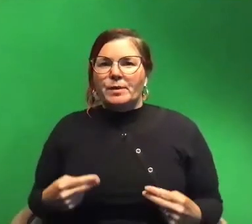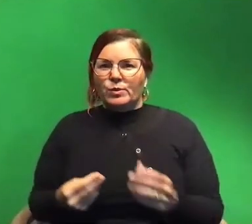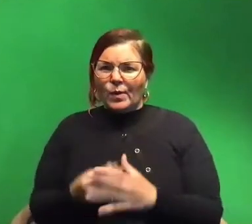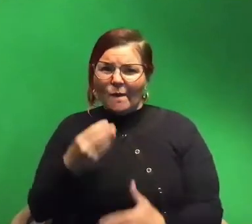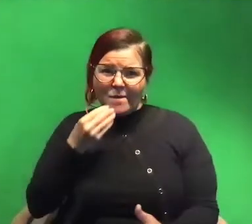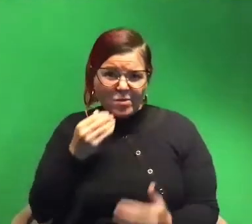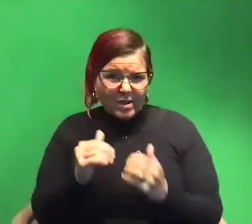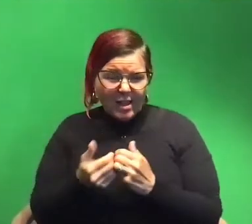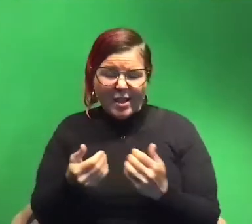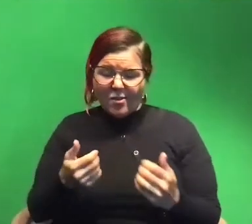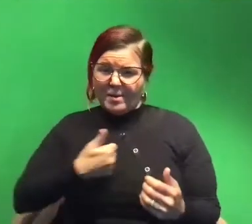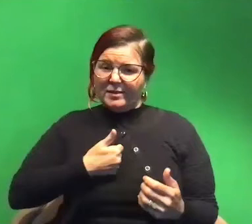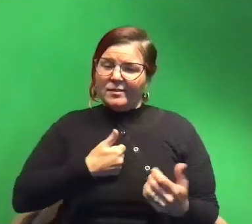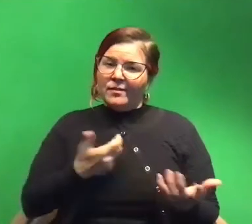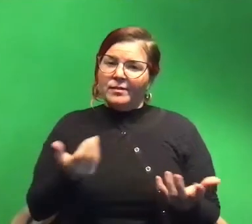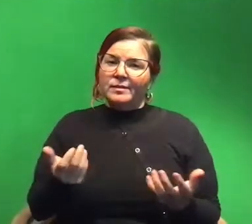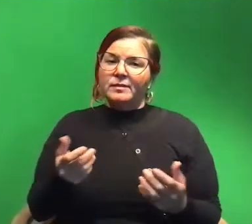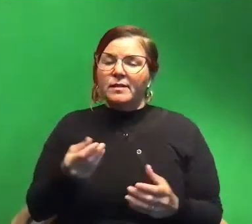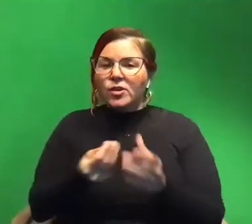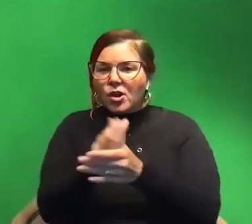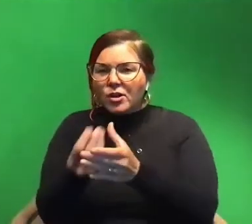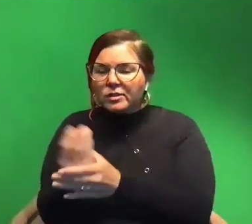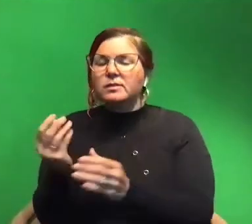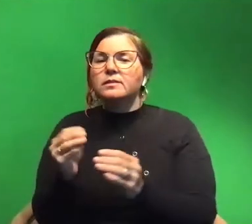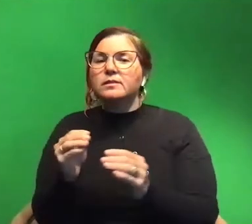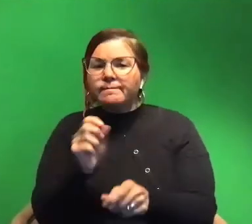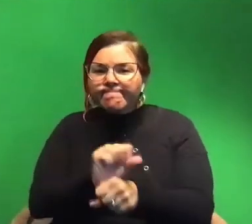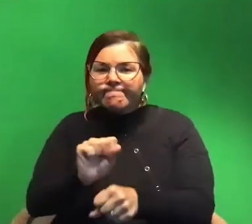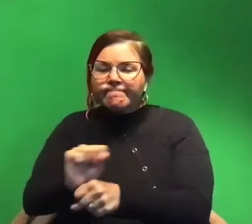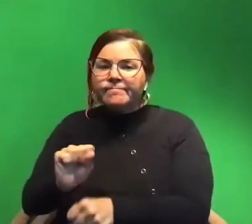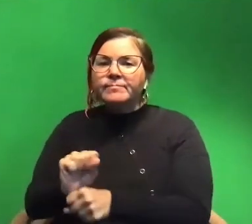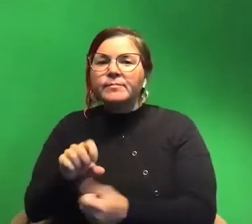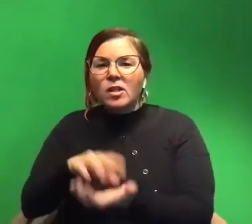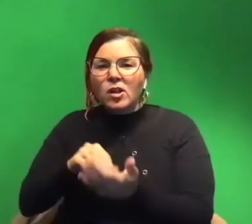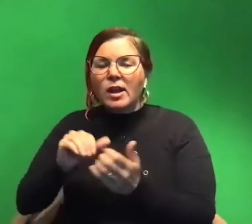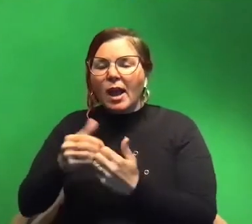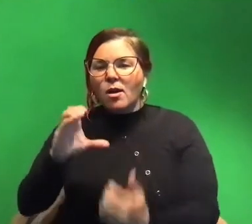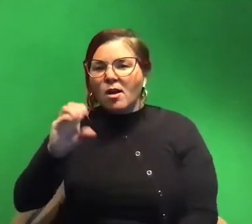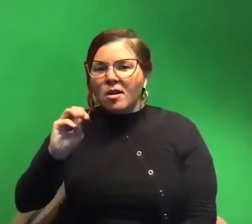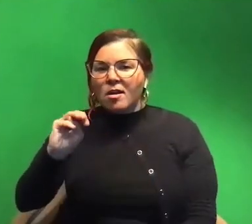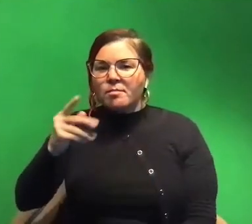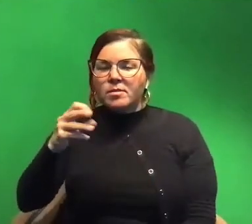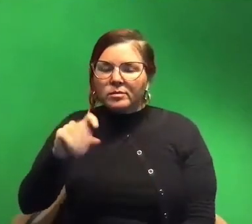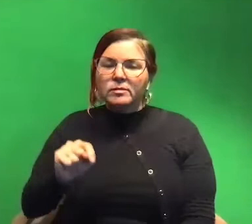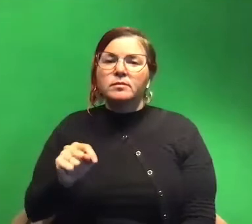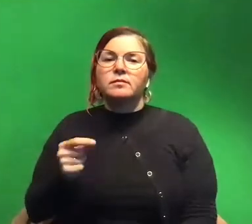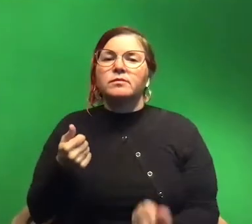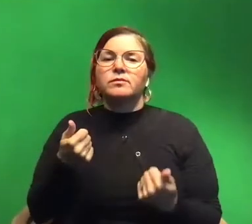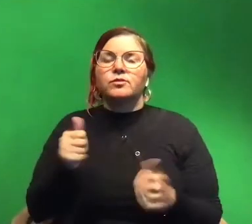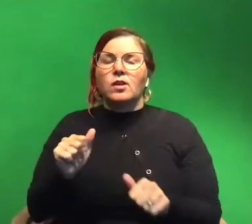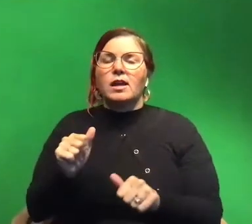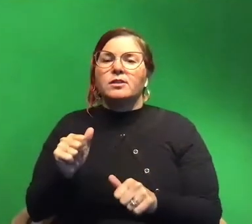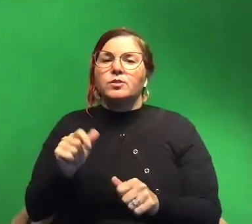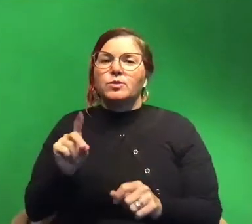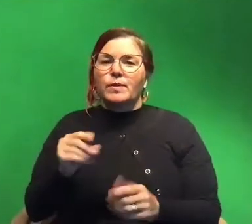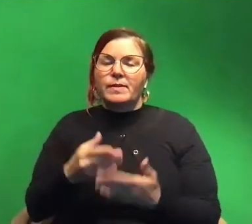on my own too so I have some gardens I'm working on learning how to compost I'm trying to do the things that they say